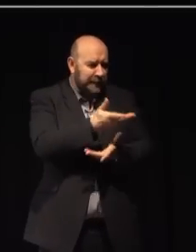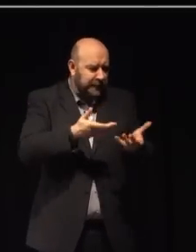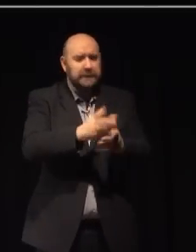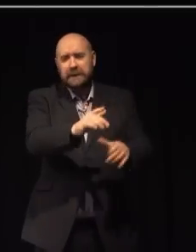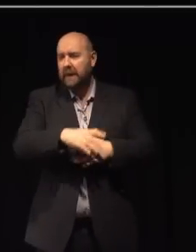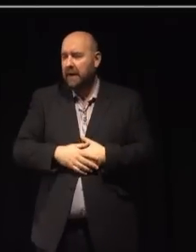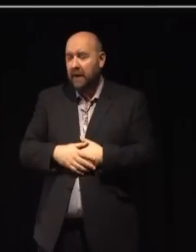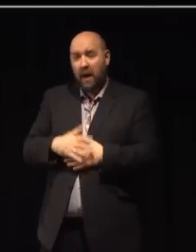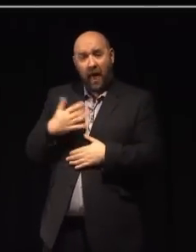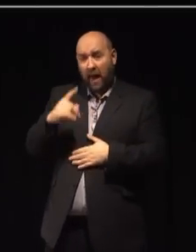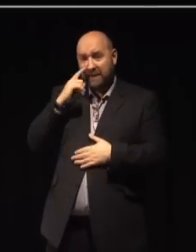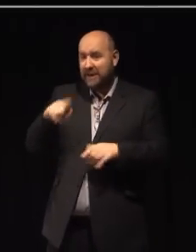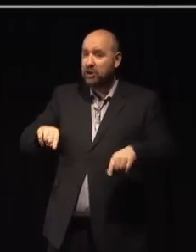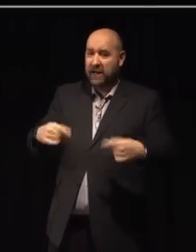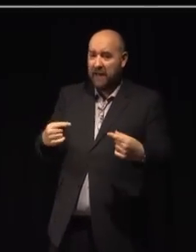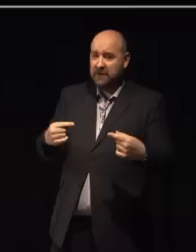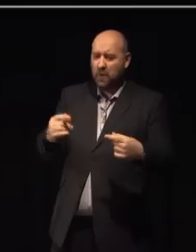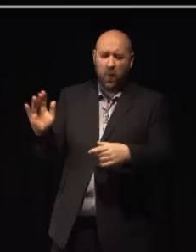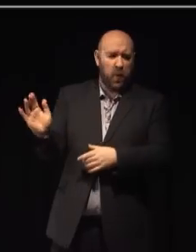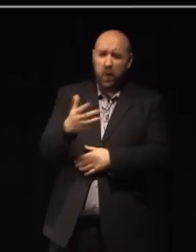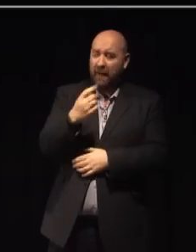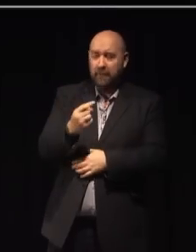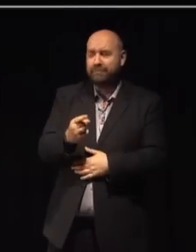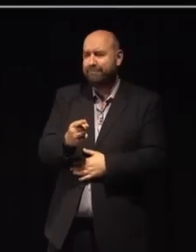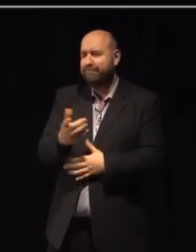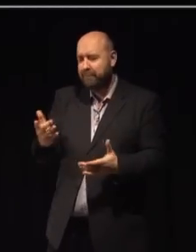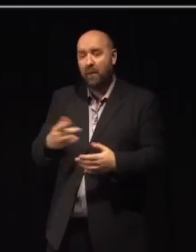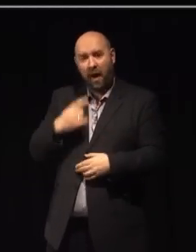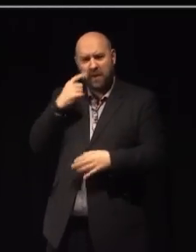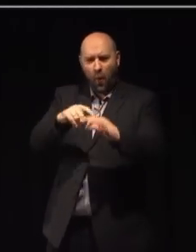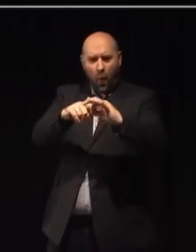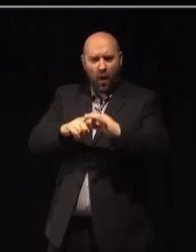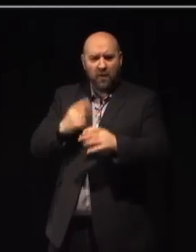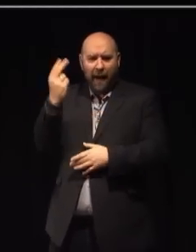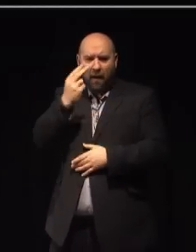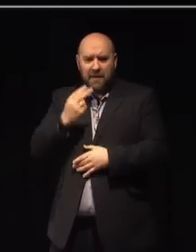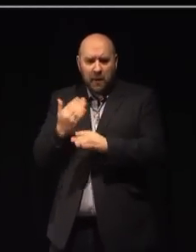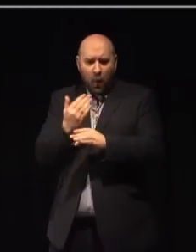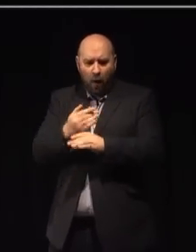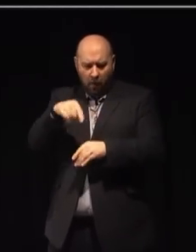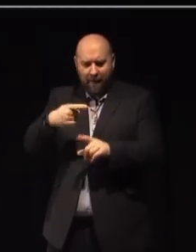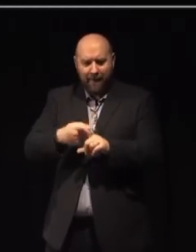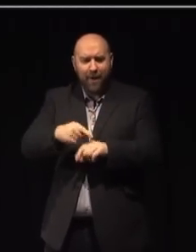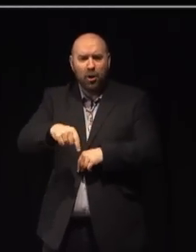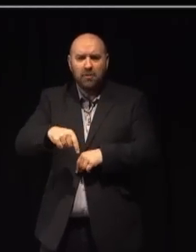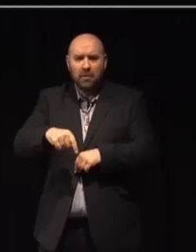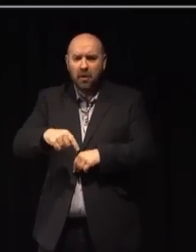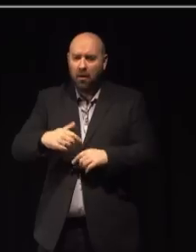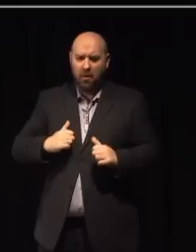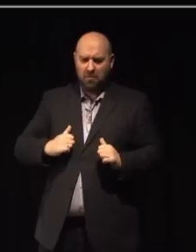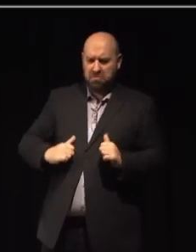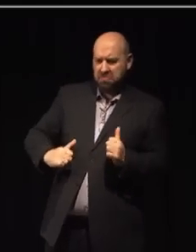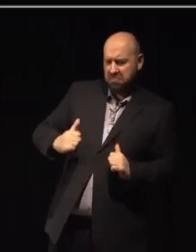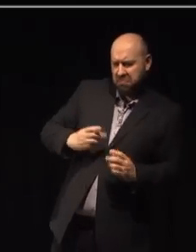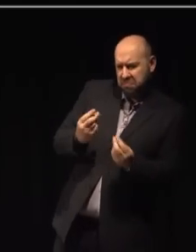So far, I've seen the challenges we all face, but I've also seen the quality of our artistic work in England, the richness of our museums